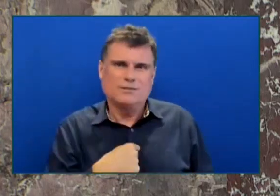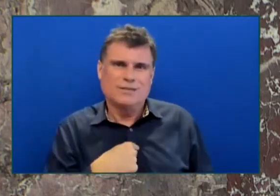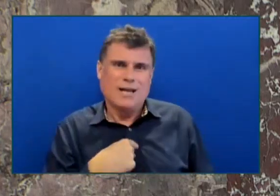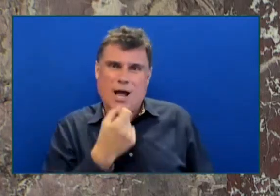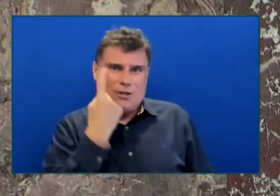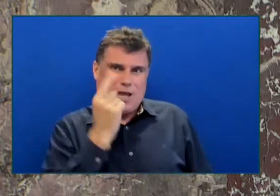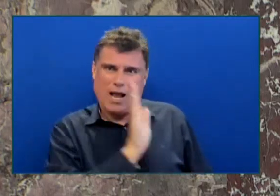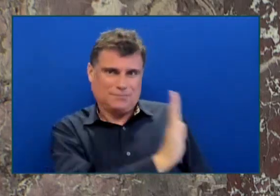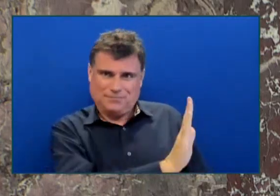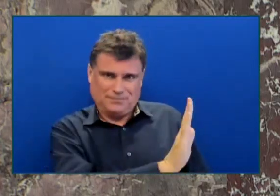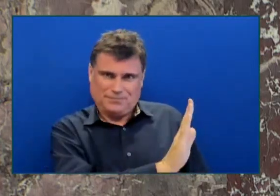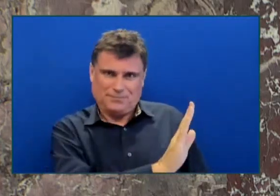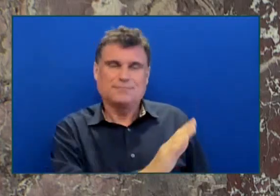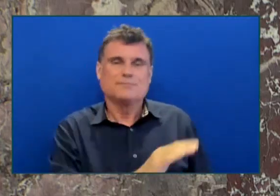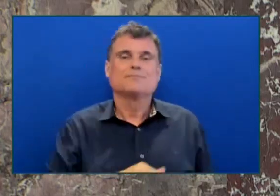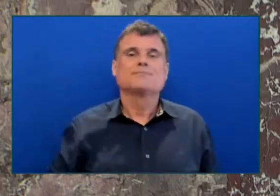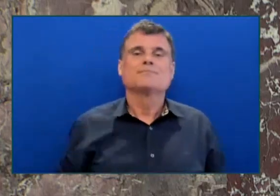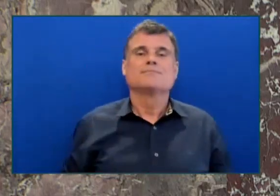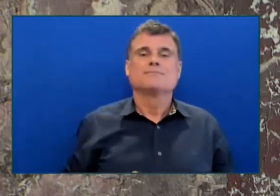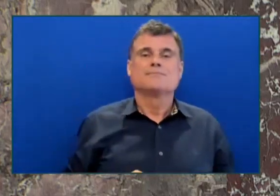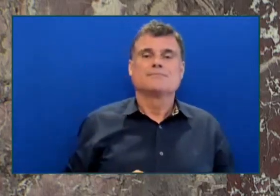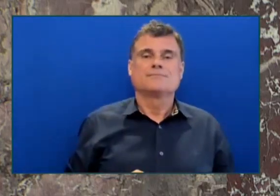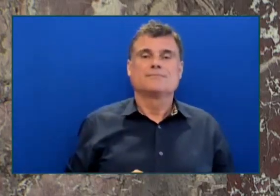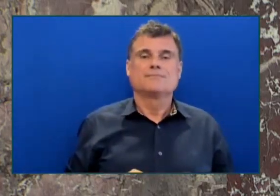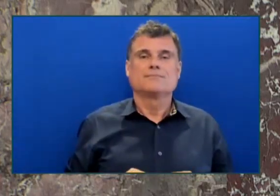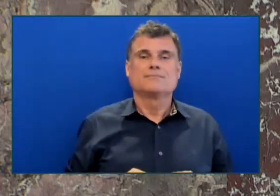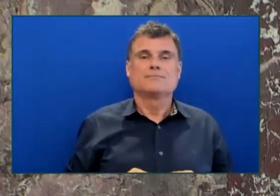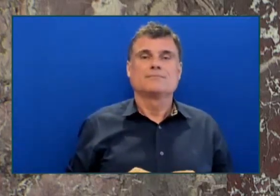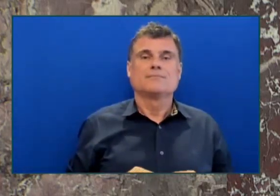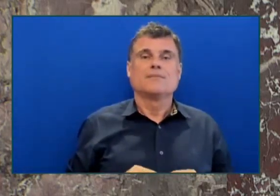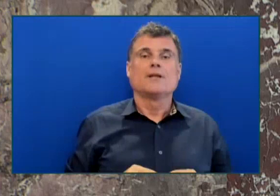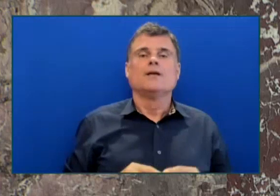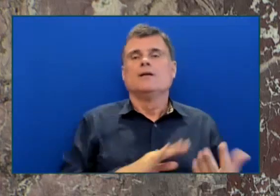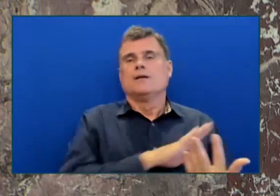Having stood on the sidewalk Members, members